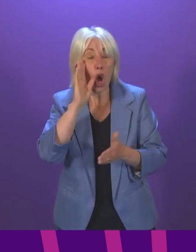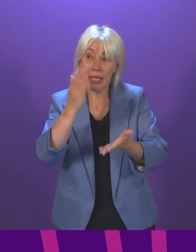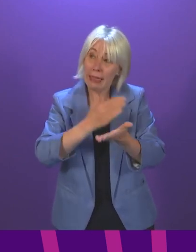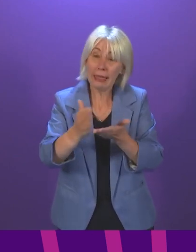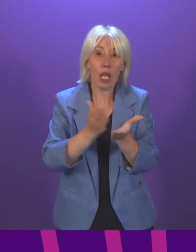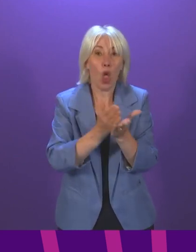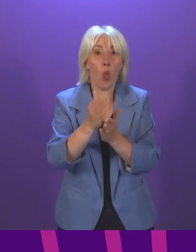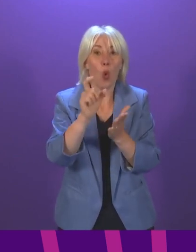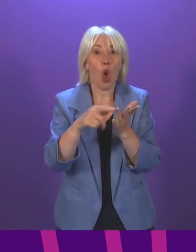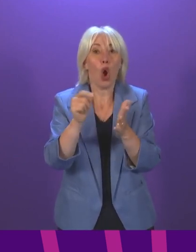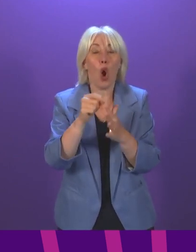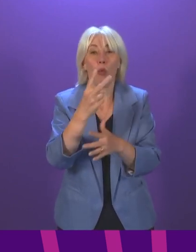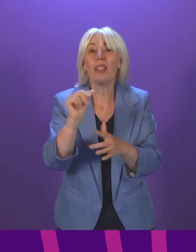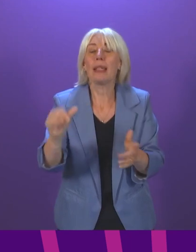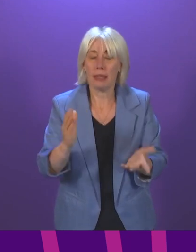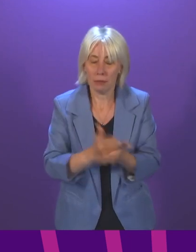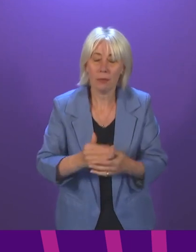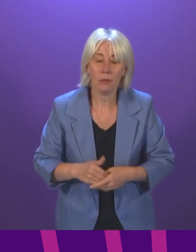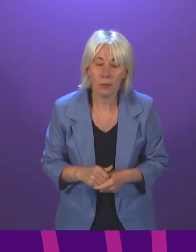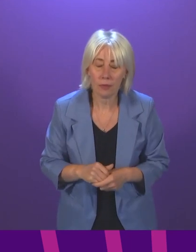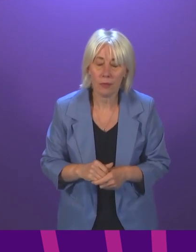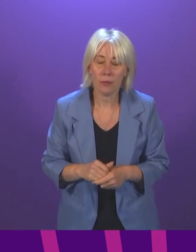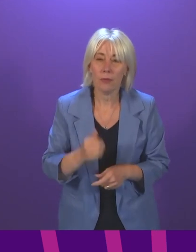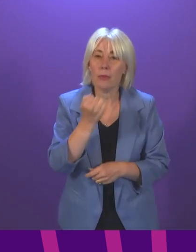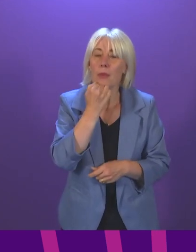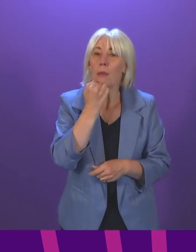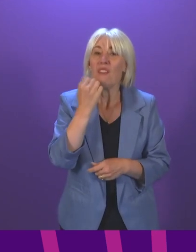COP discussions. Question number five, Tess White.